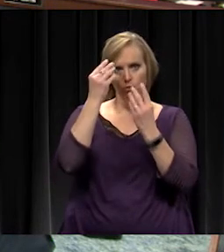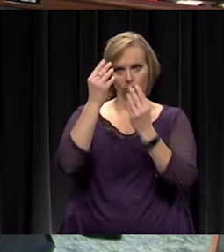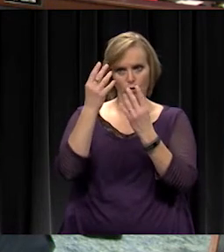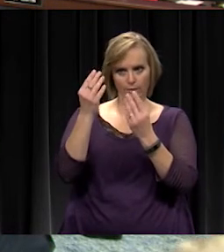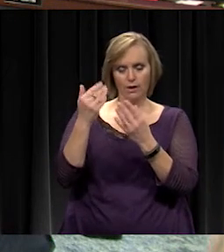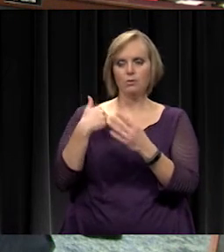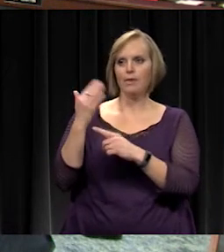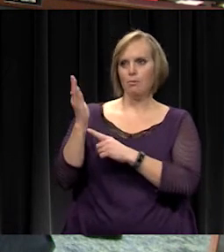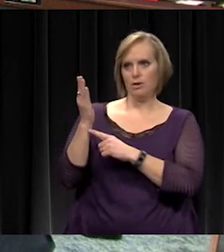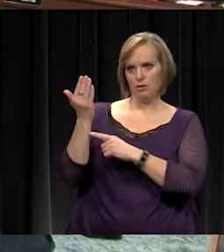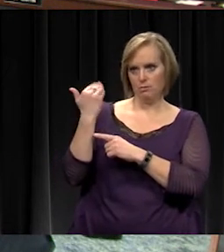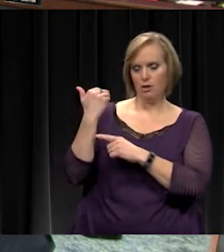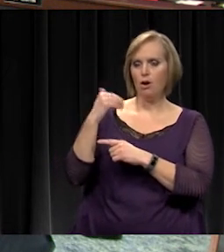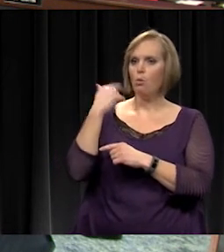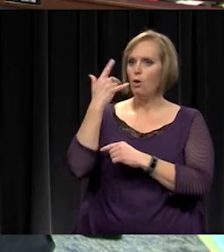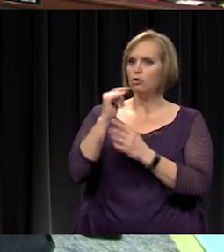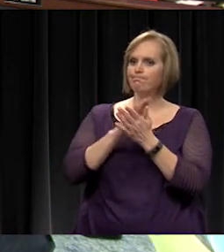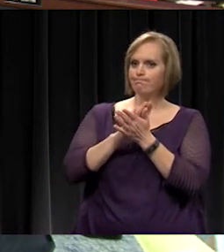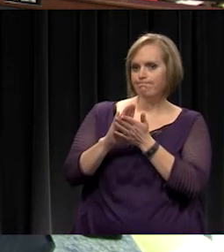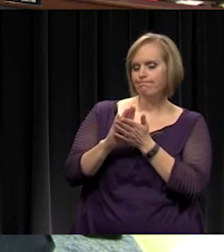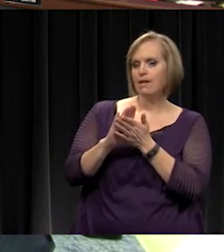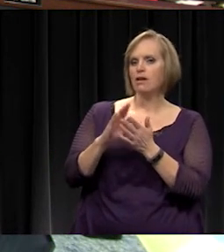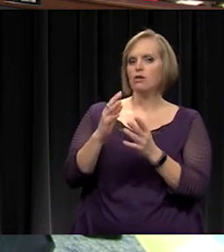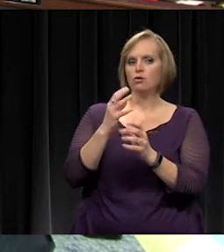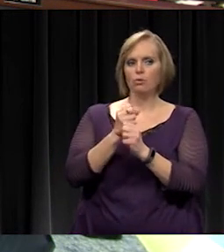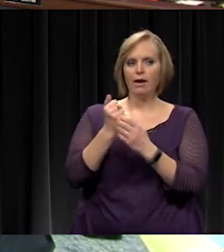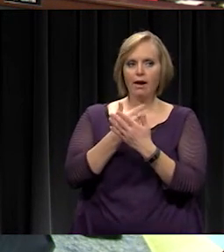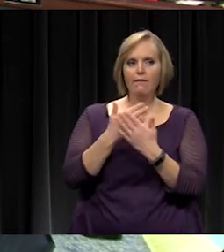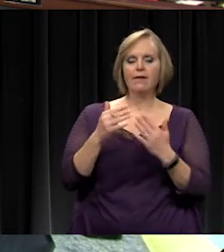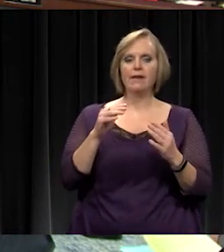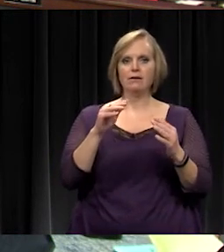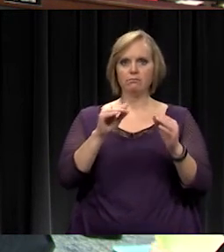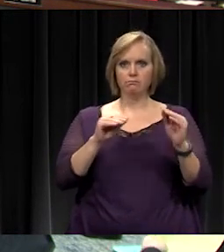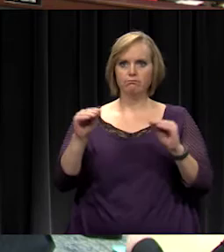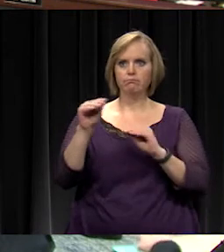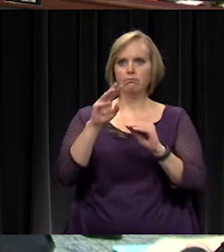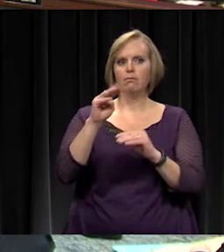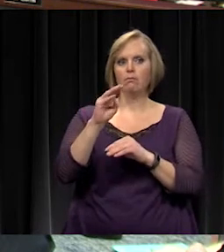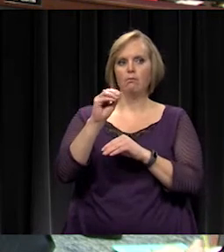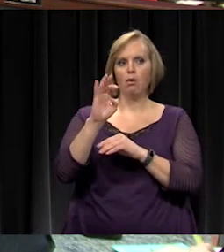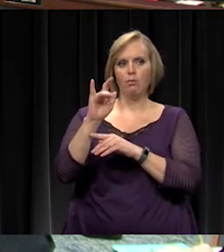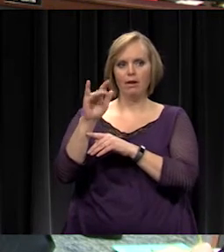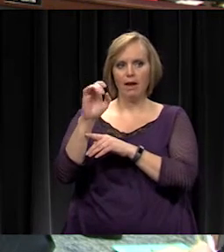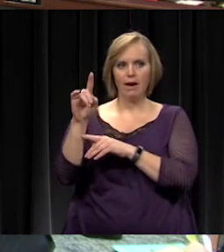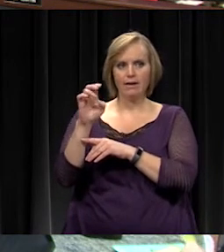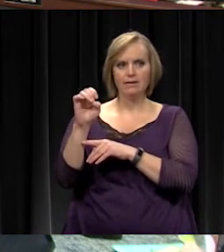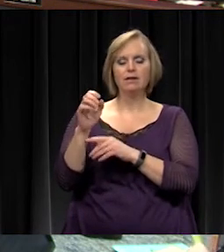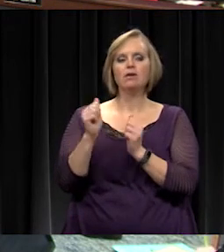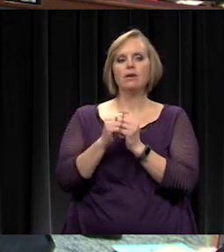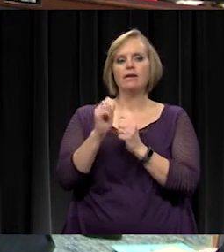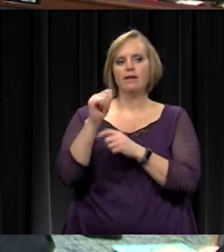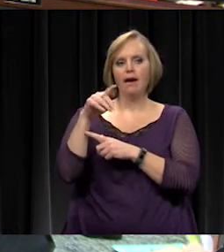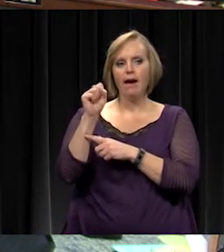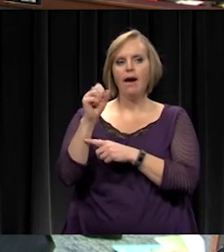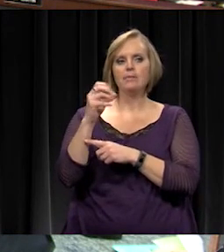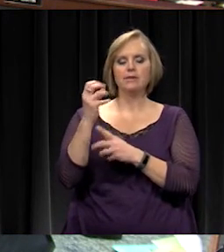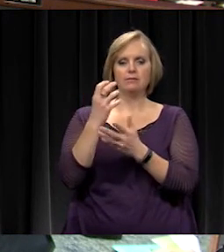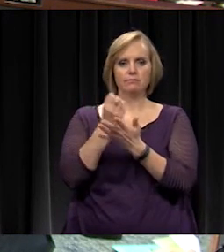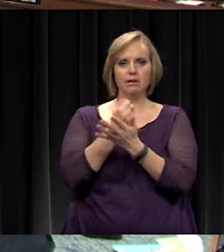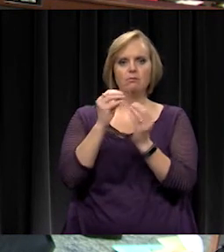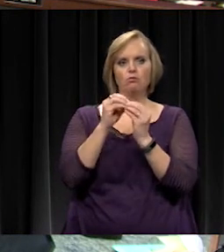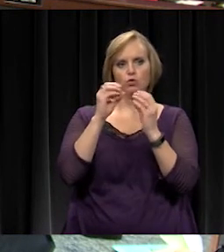which looks very neat to be able to get everything mobilized and put it out there and have apps and get all the communication that we want.